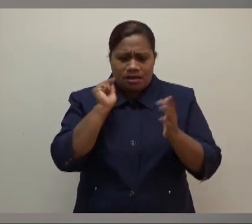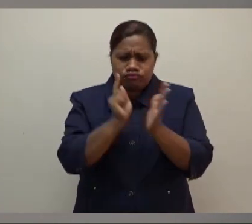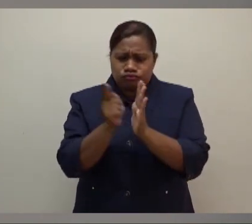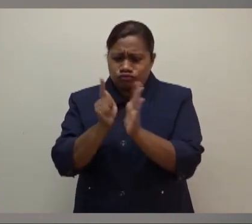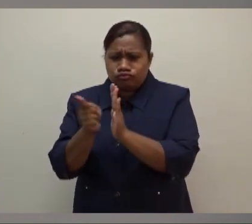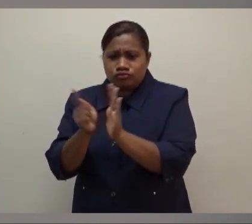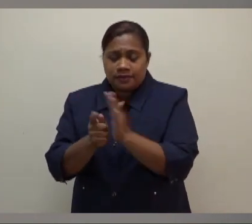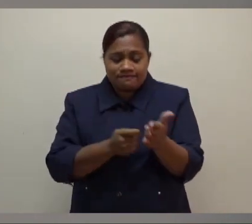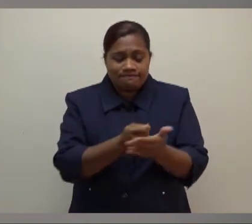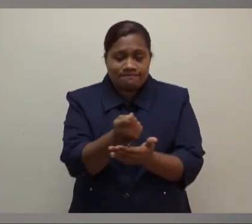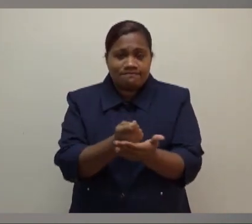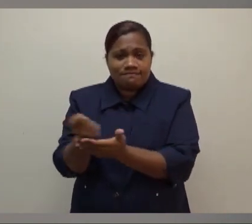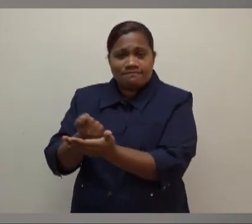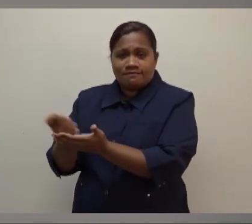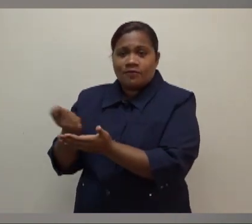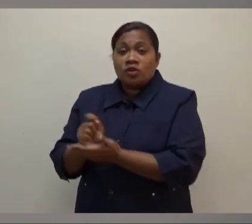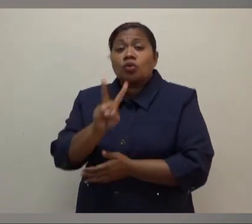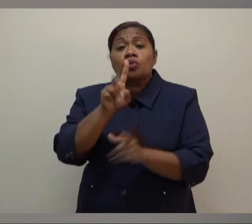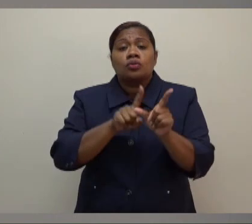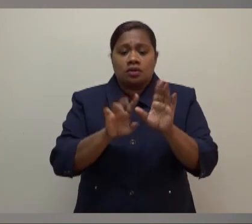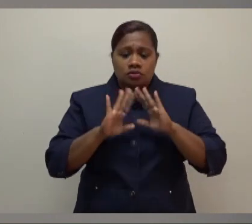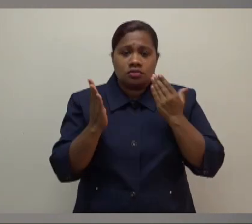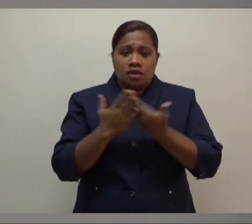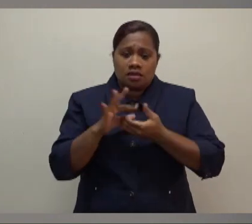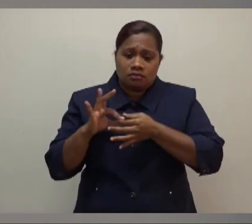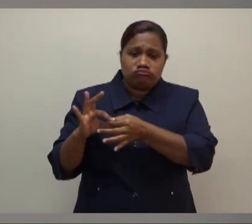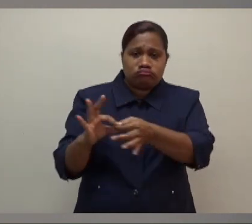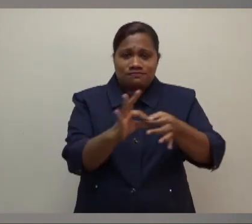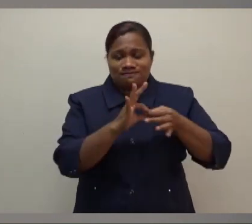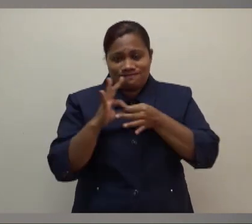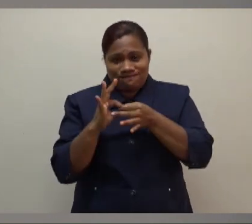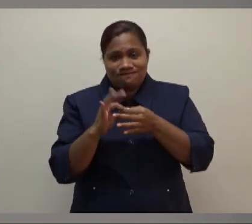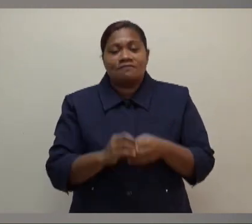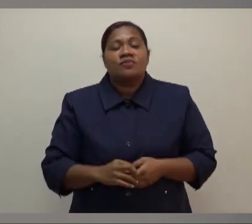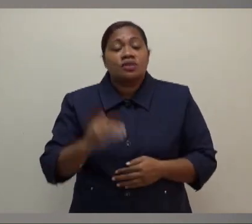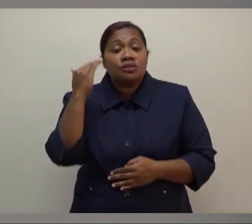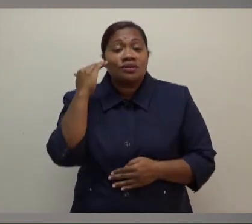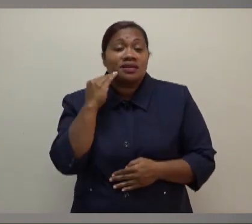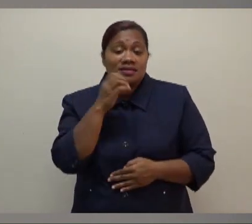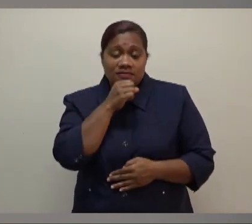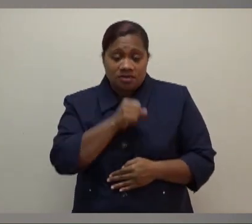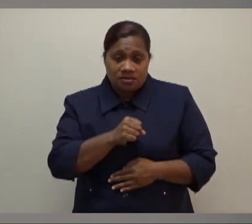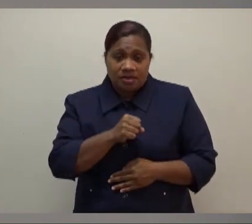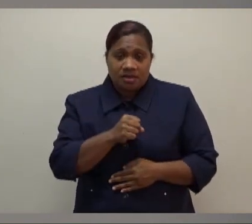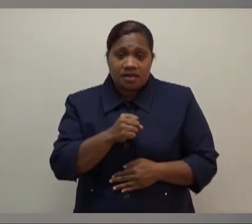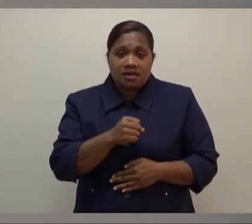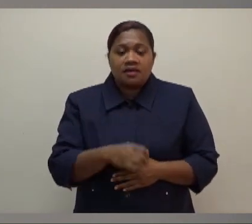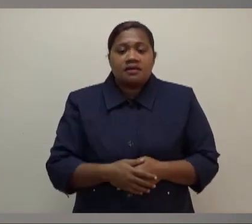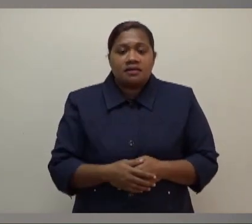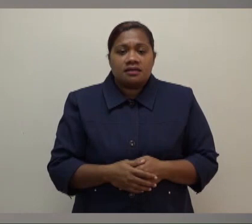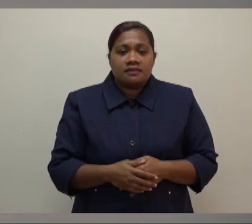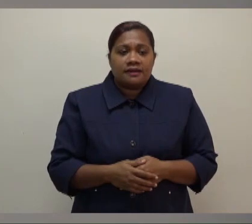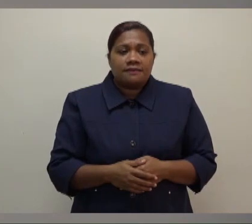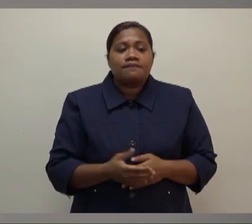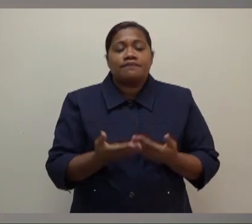right out a tough two years together. So ladies and gentlemen, this in a nutshell is the snapshot of the